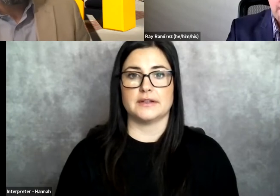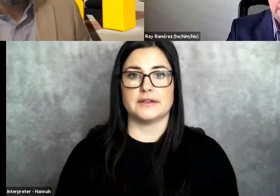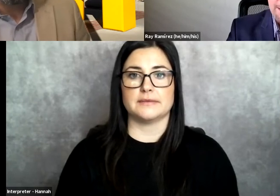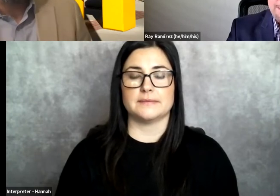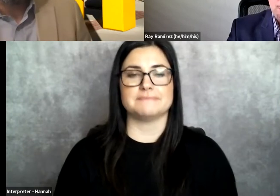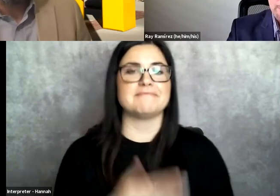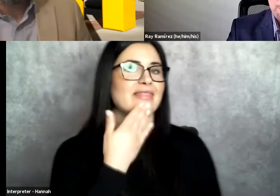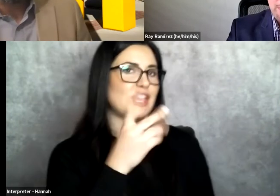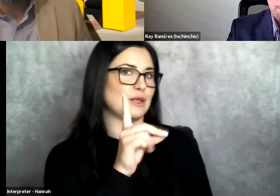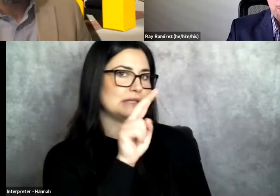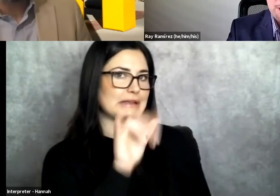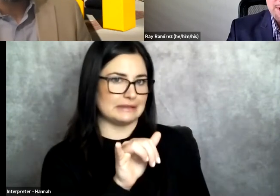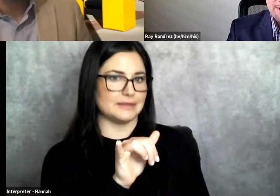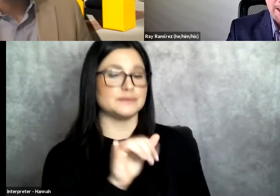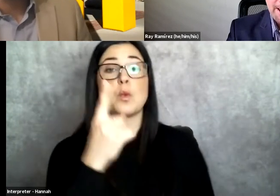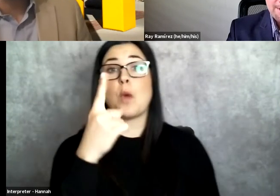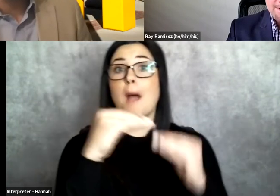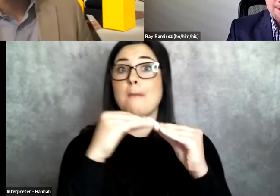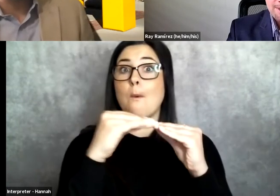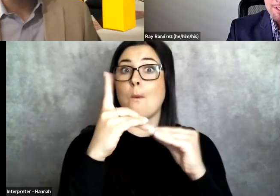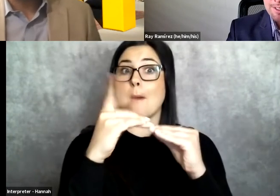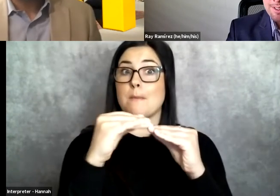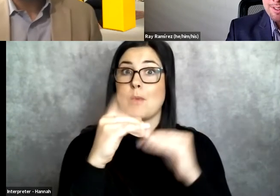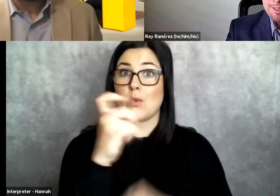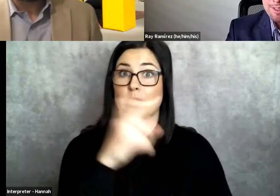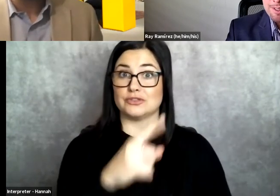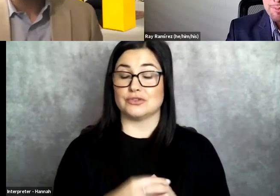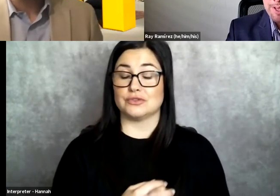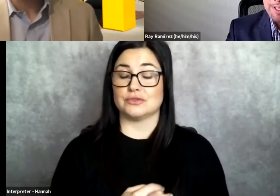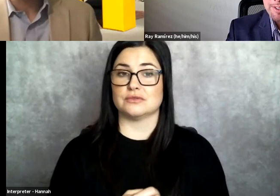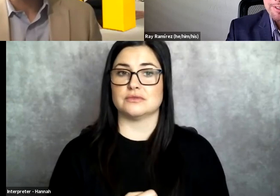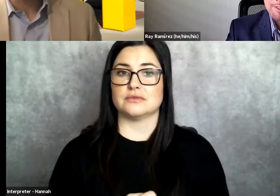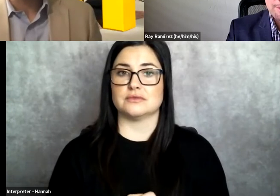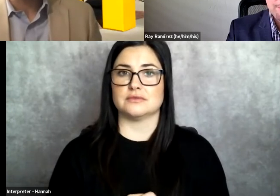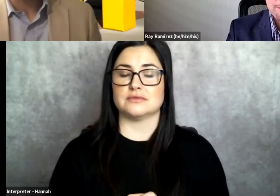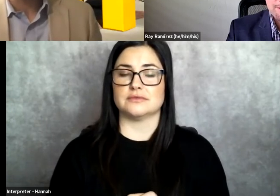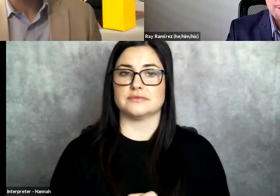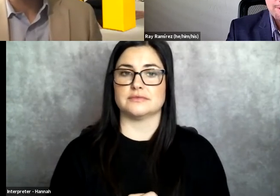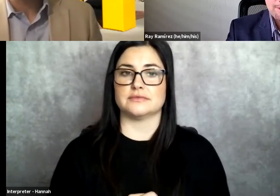Thank you, Danny. So we have one more question, and we'll find it here.